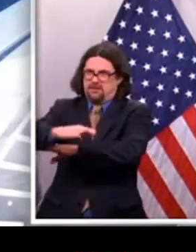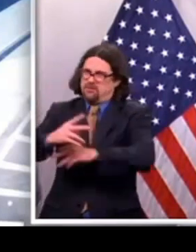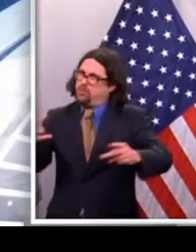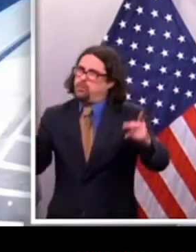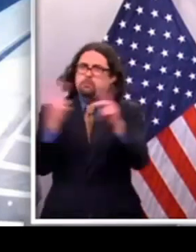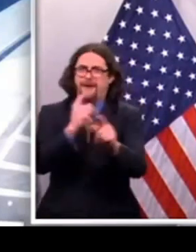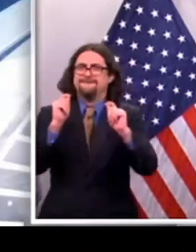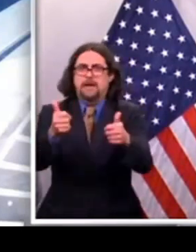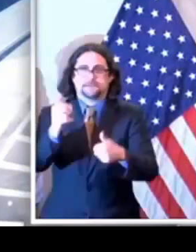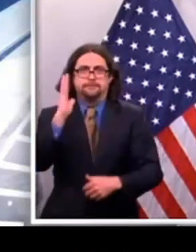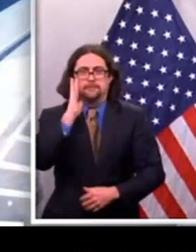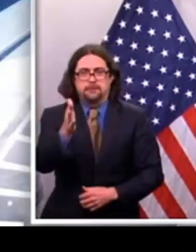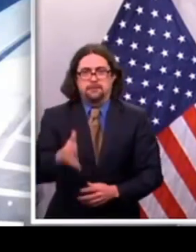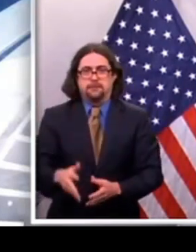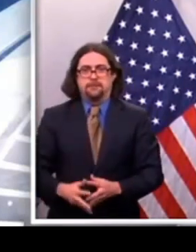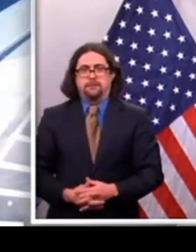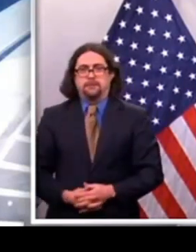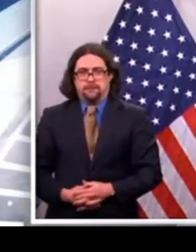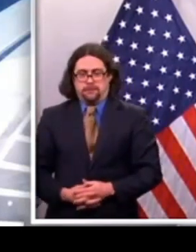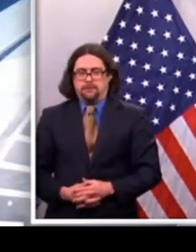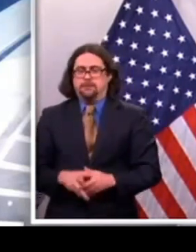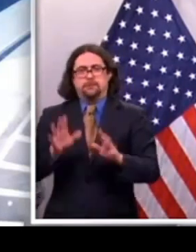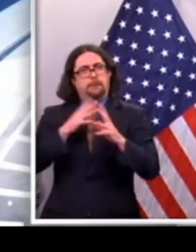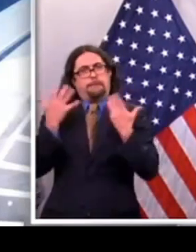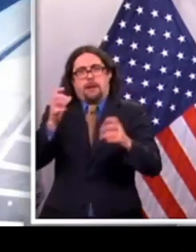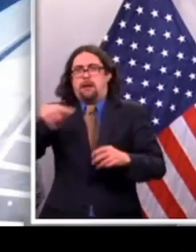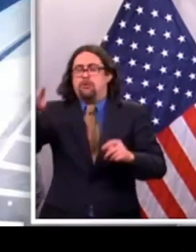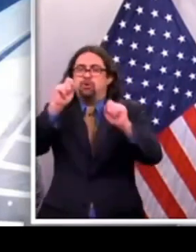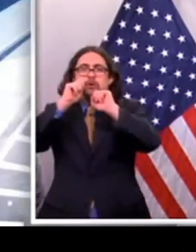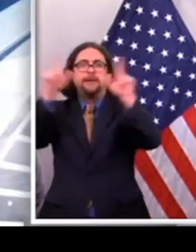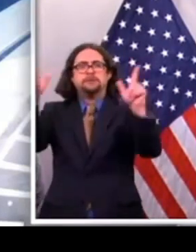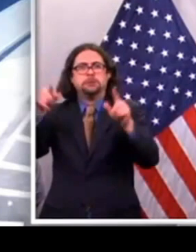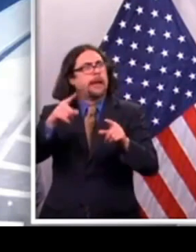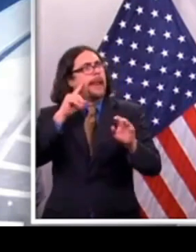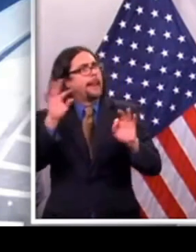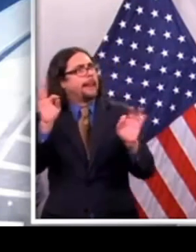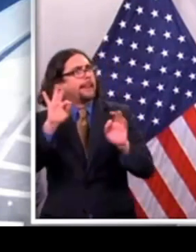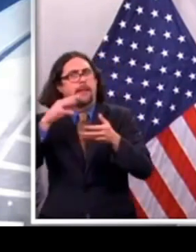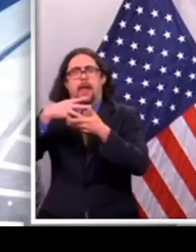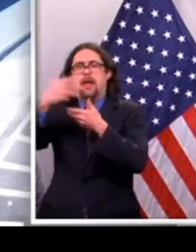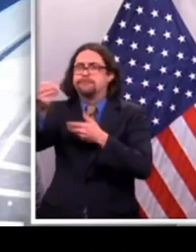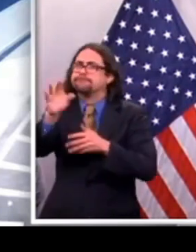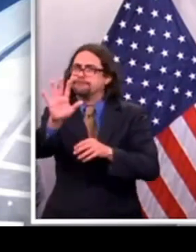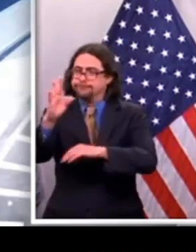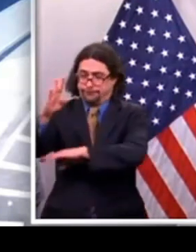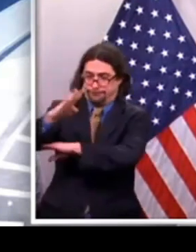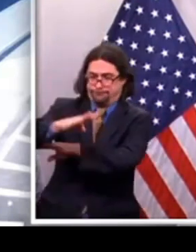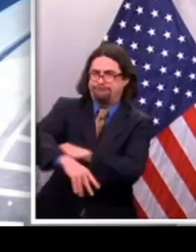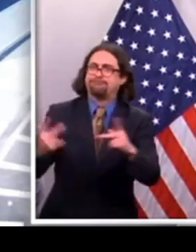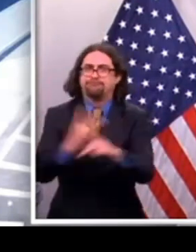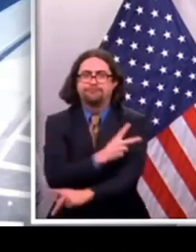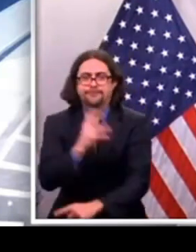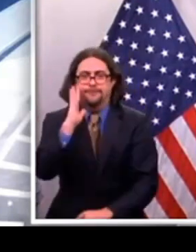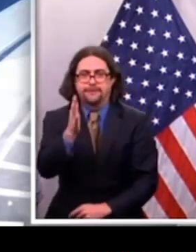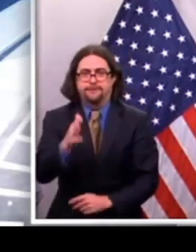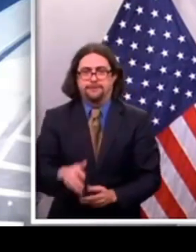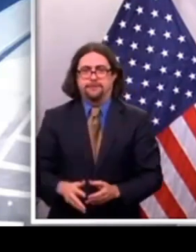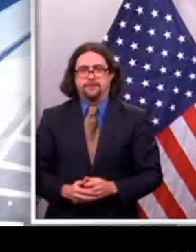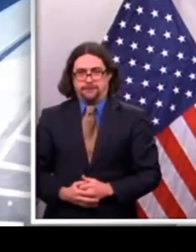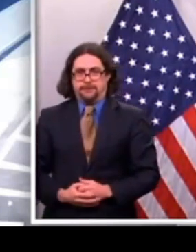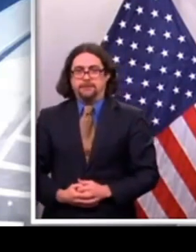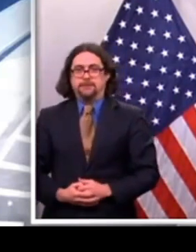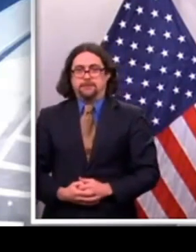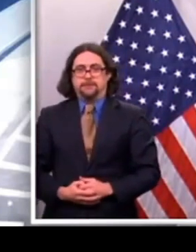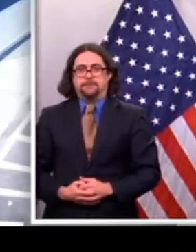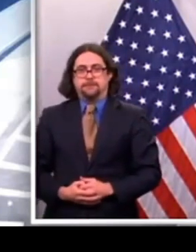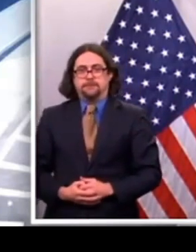Best thing to do, stay indoors, stay off the roads, stay off the sidewalks. And this is something I want people to start acting